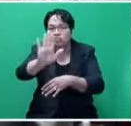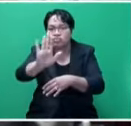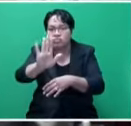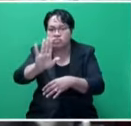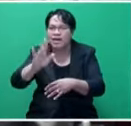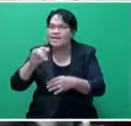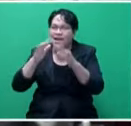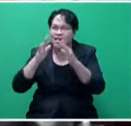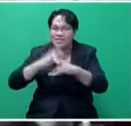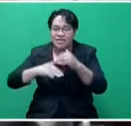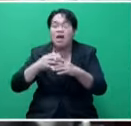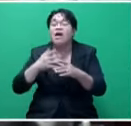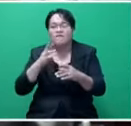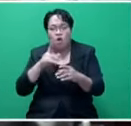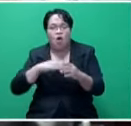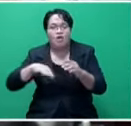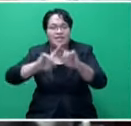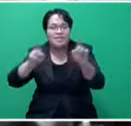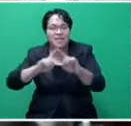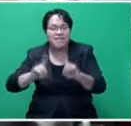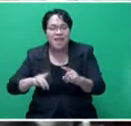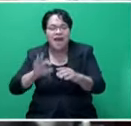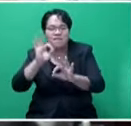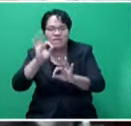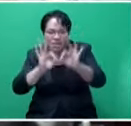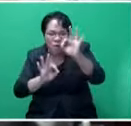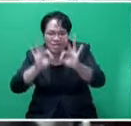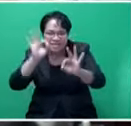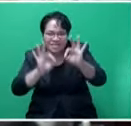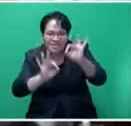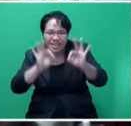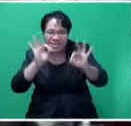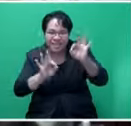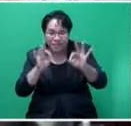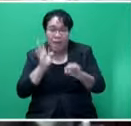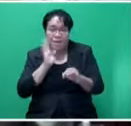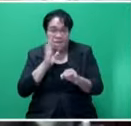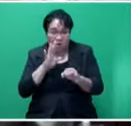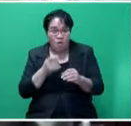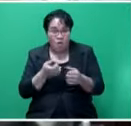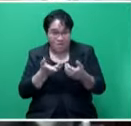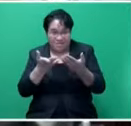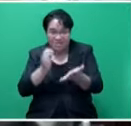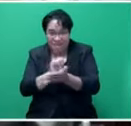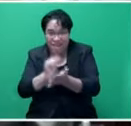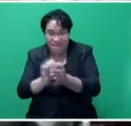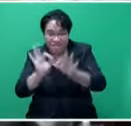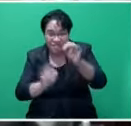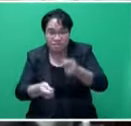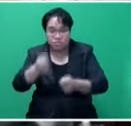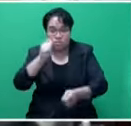and that was to deal with all the frequencies and before we actually tendered out those frequencies we had